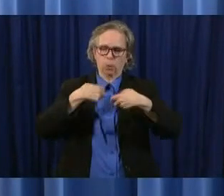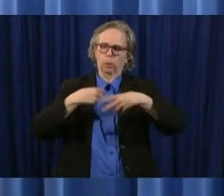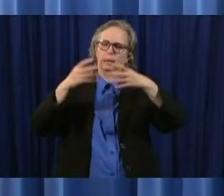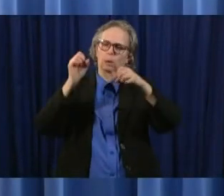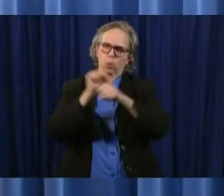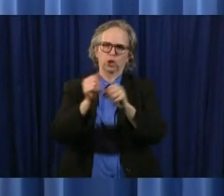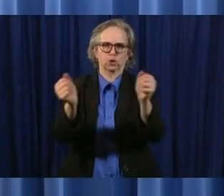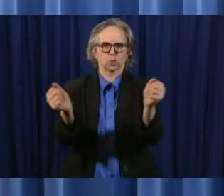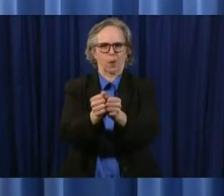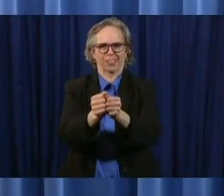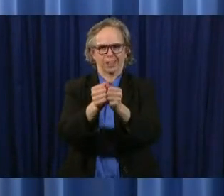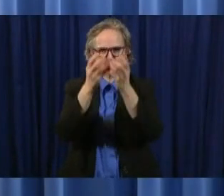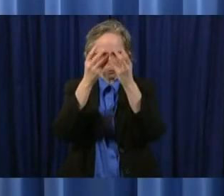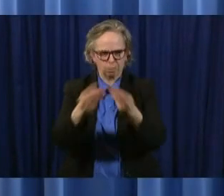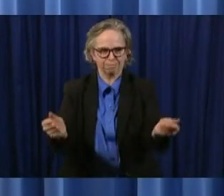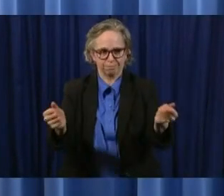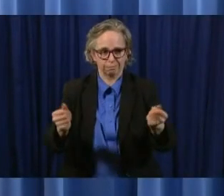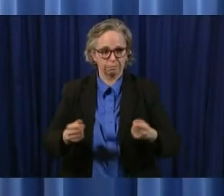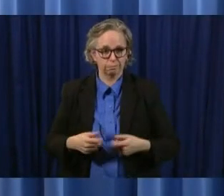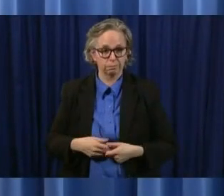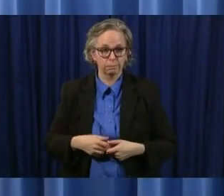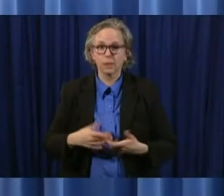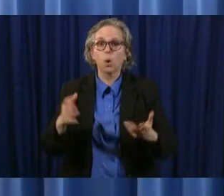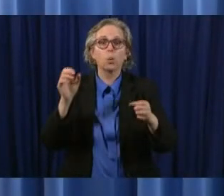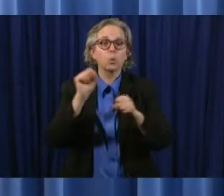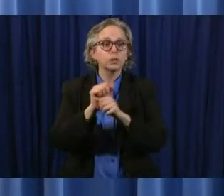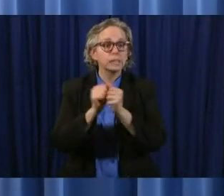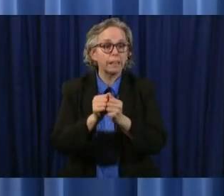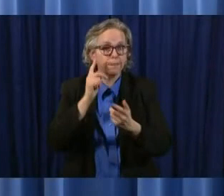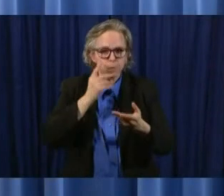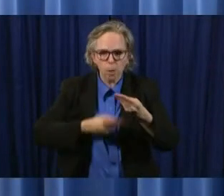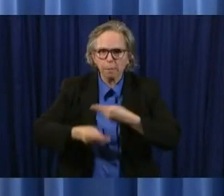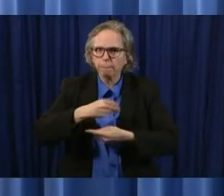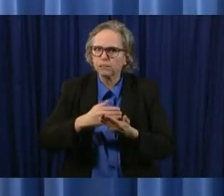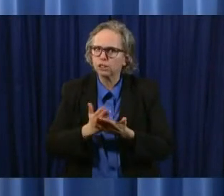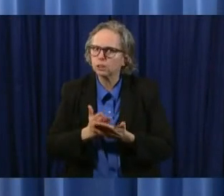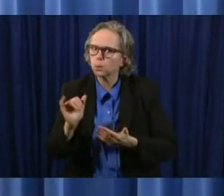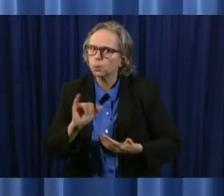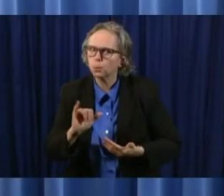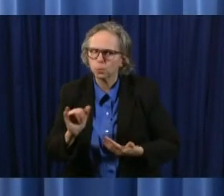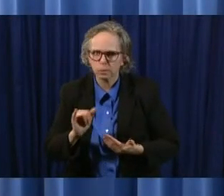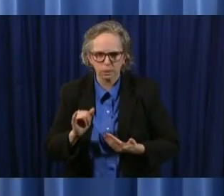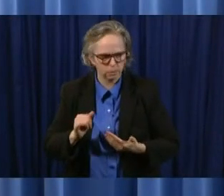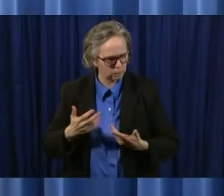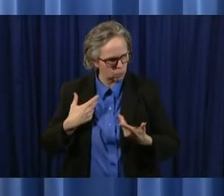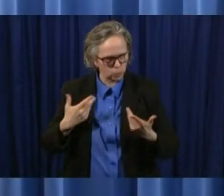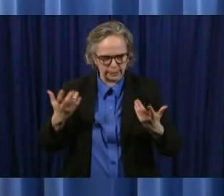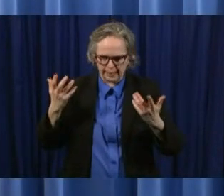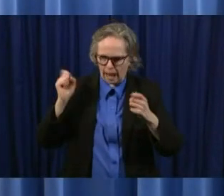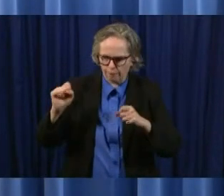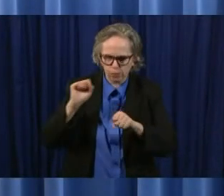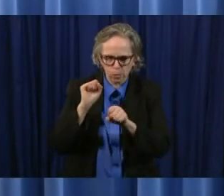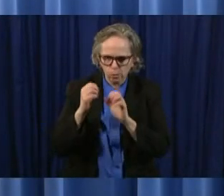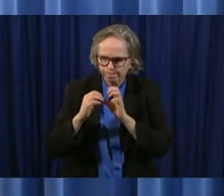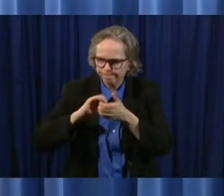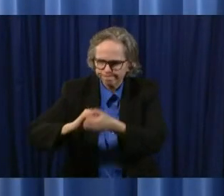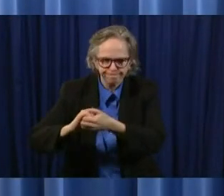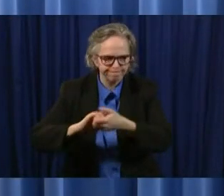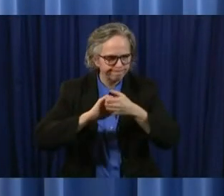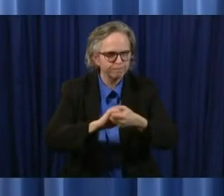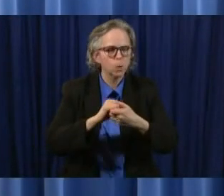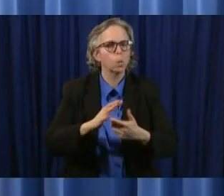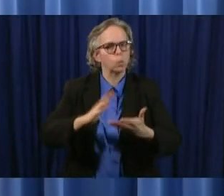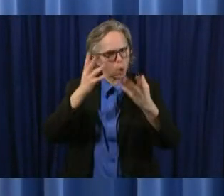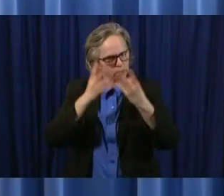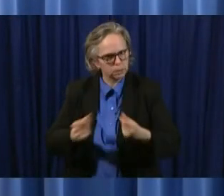a moment ago uh very very much something that we work together on um and we're going we're going to